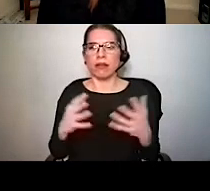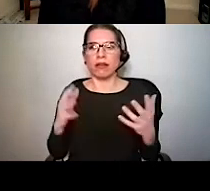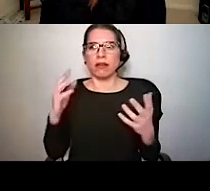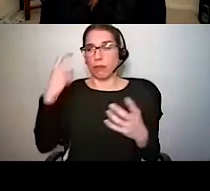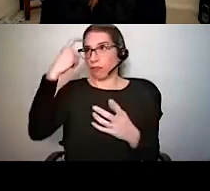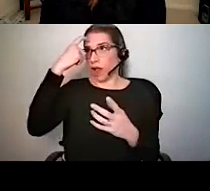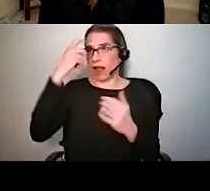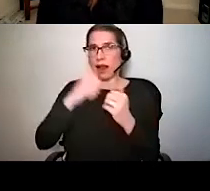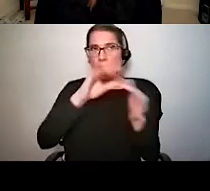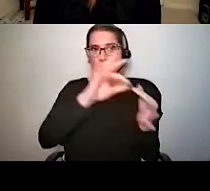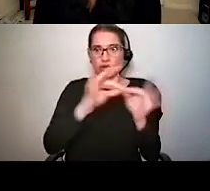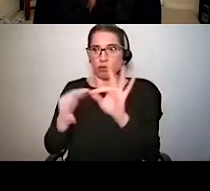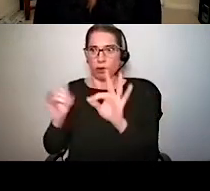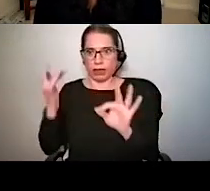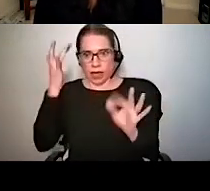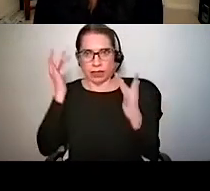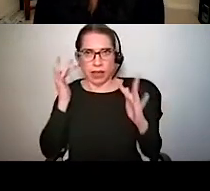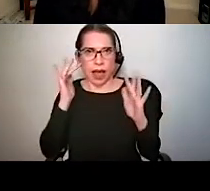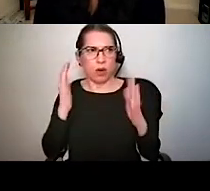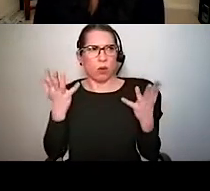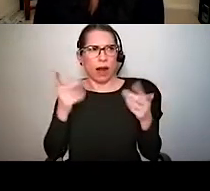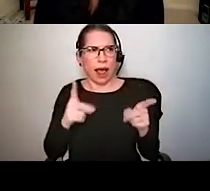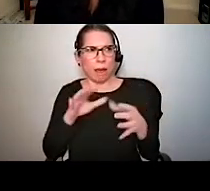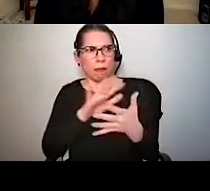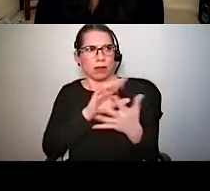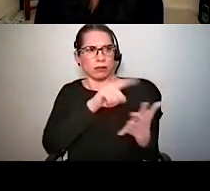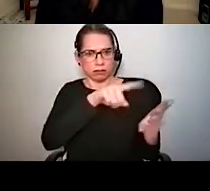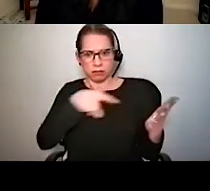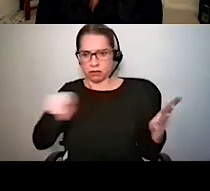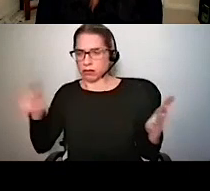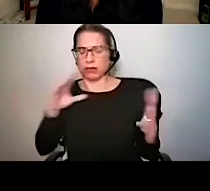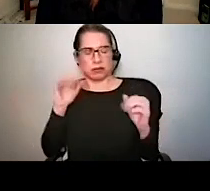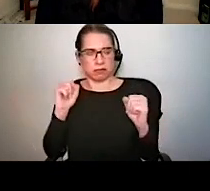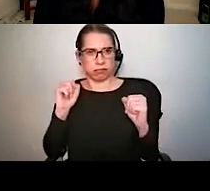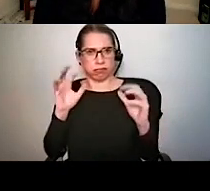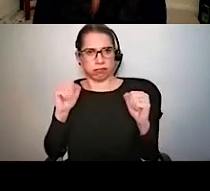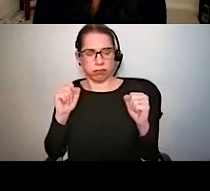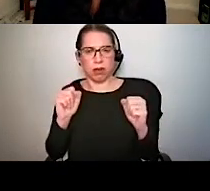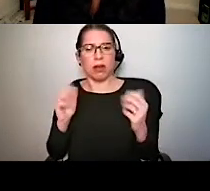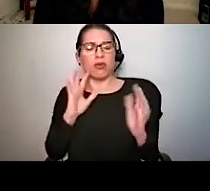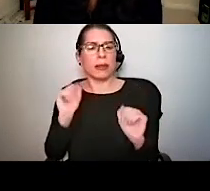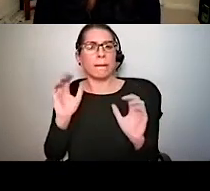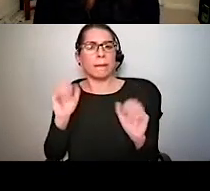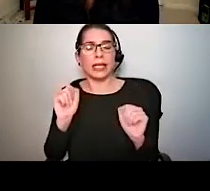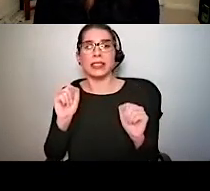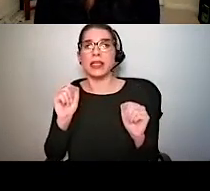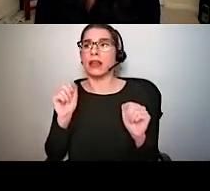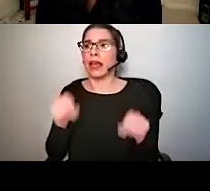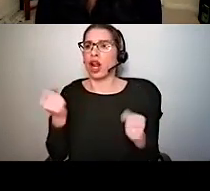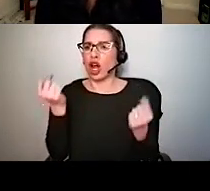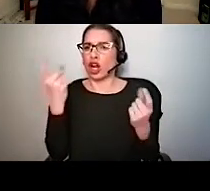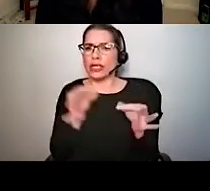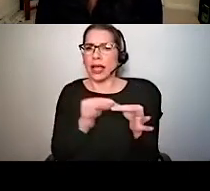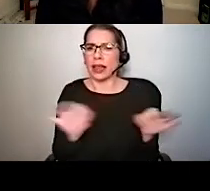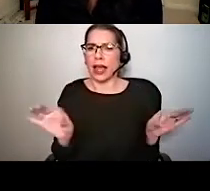You know, it's, it is phenomenal that we can understand language, or that you in the audience, some of you might not be